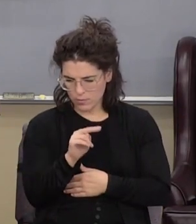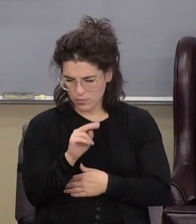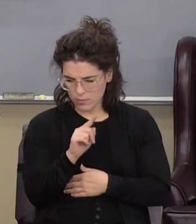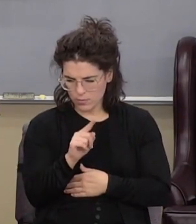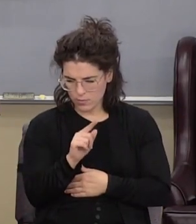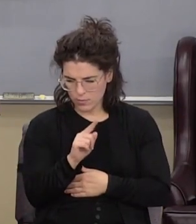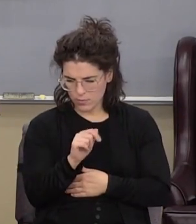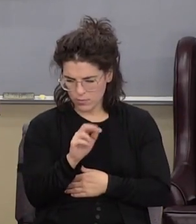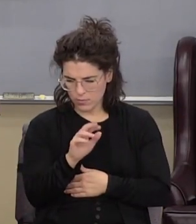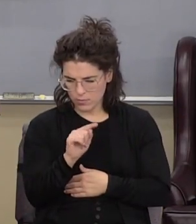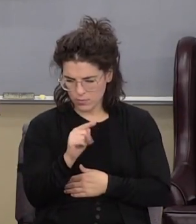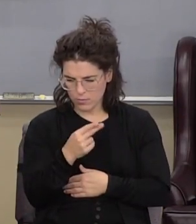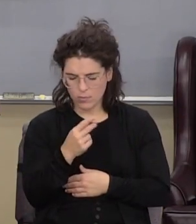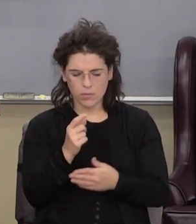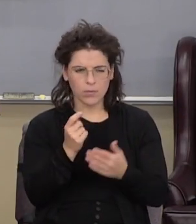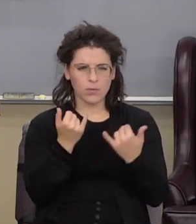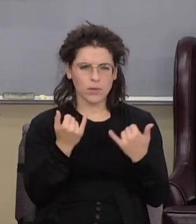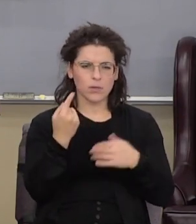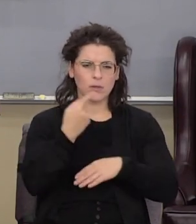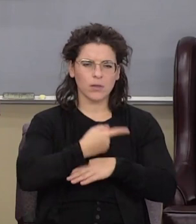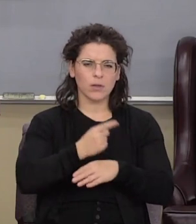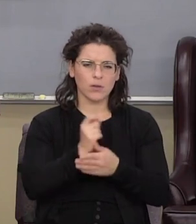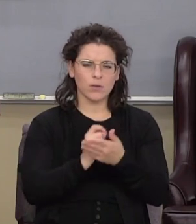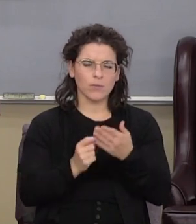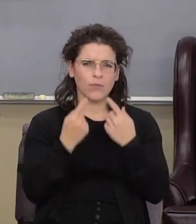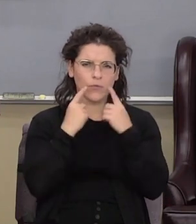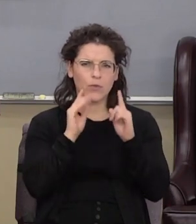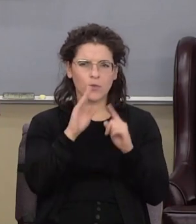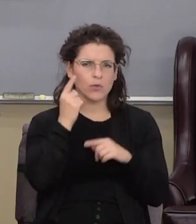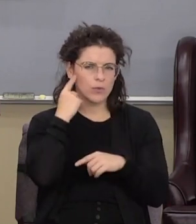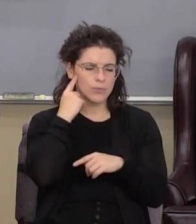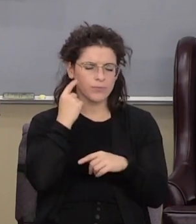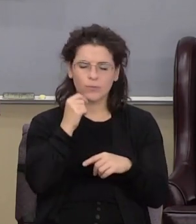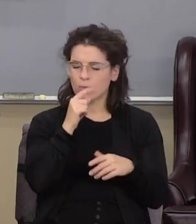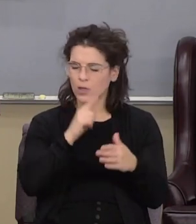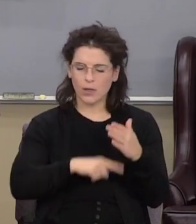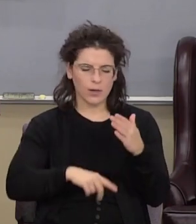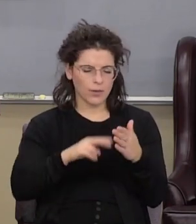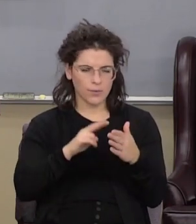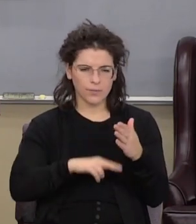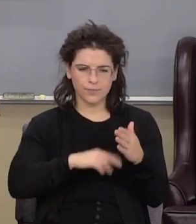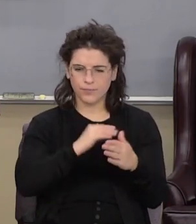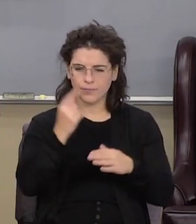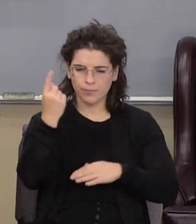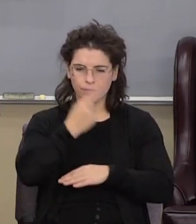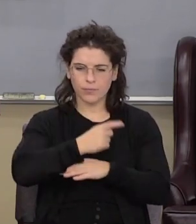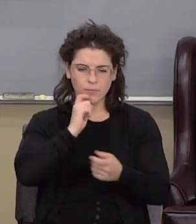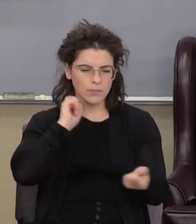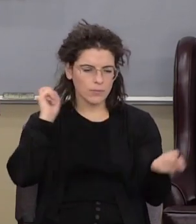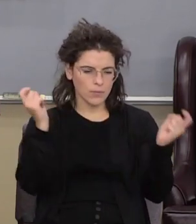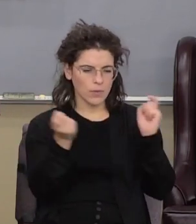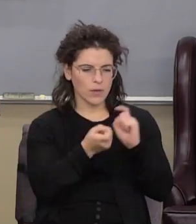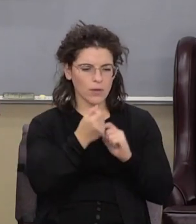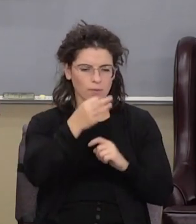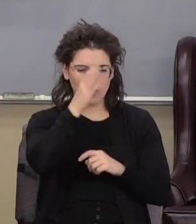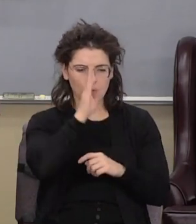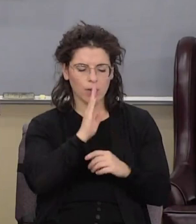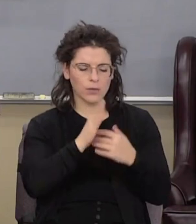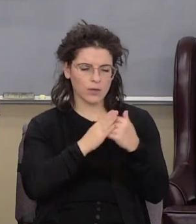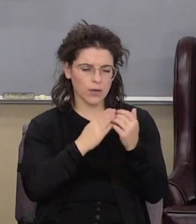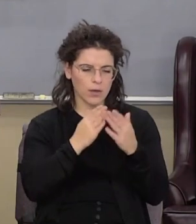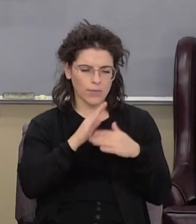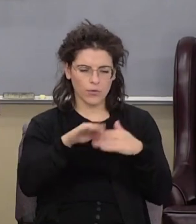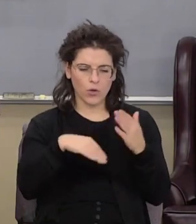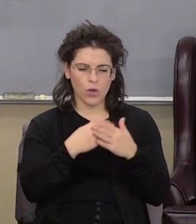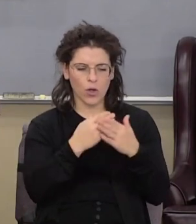day that scripture shall fill in your ears what he didn't read was and the day of vengeance of our God to comfort all that mourn because that